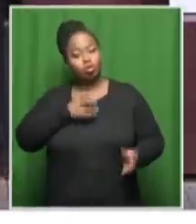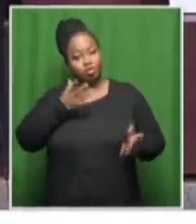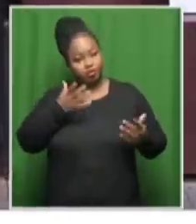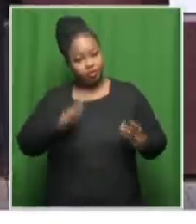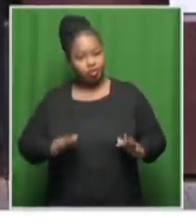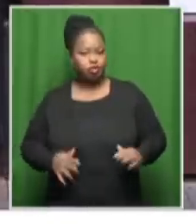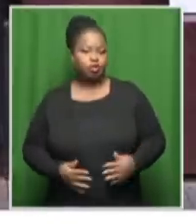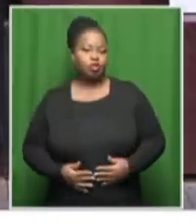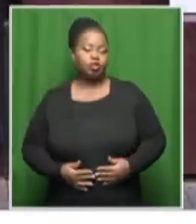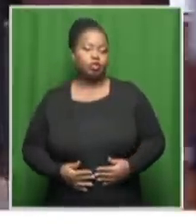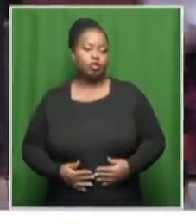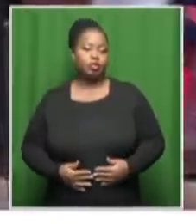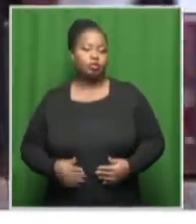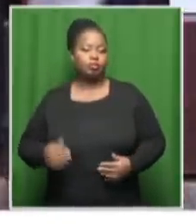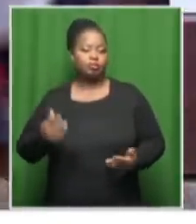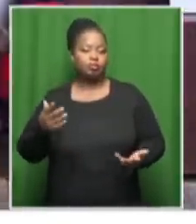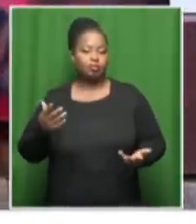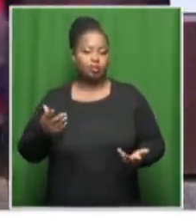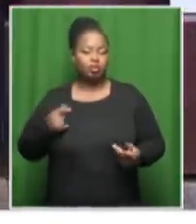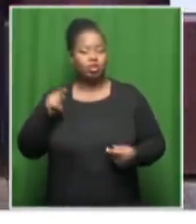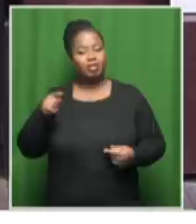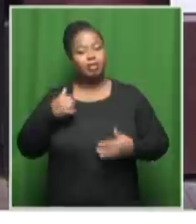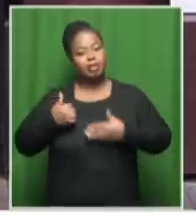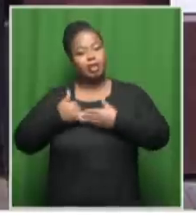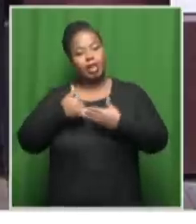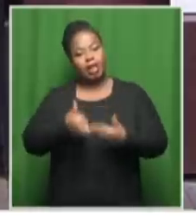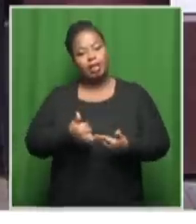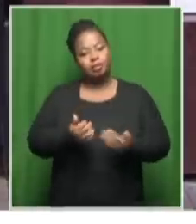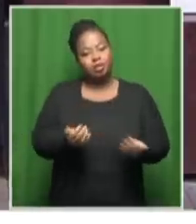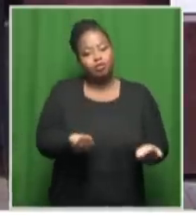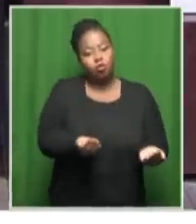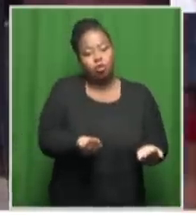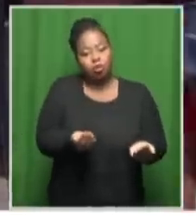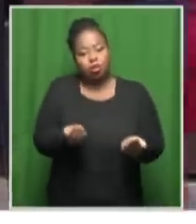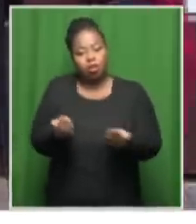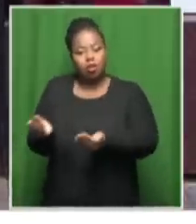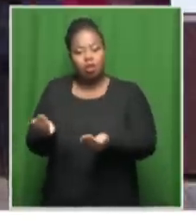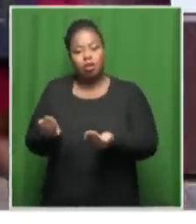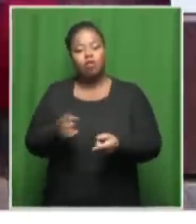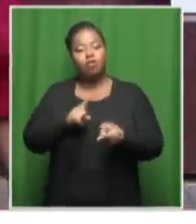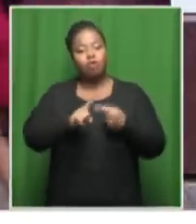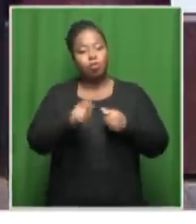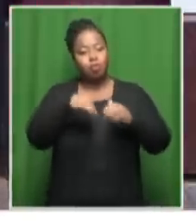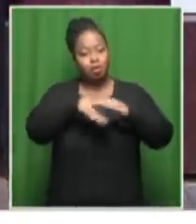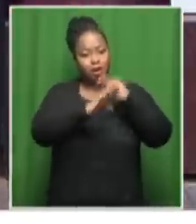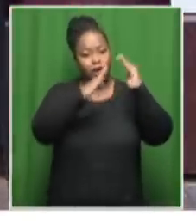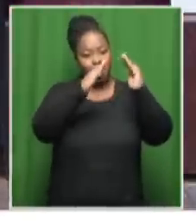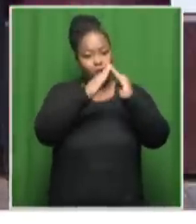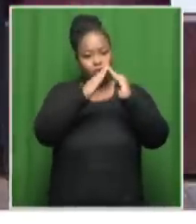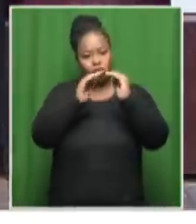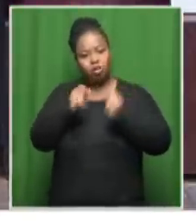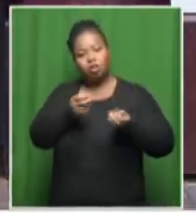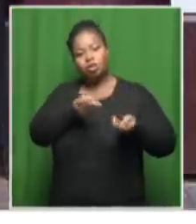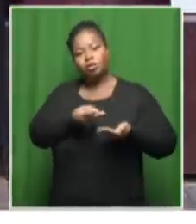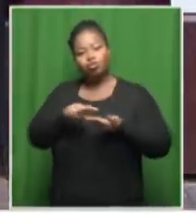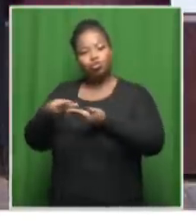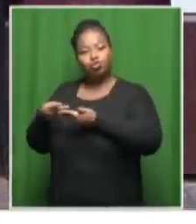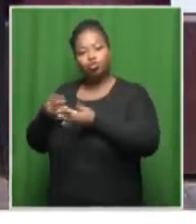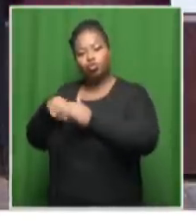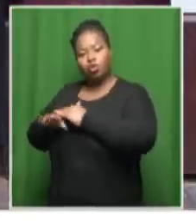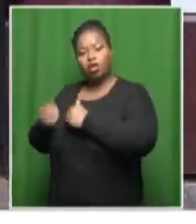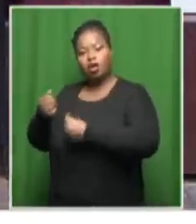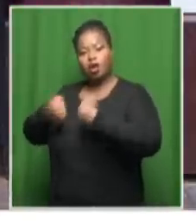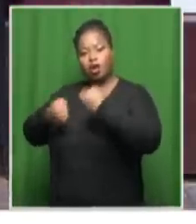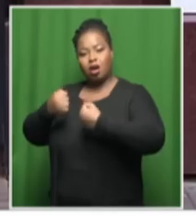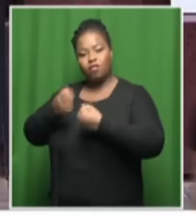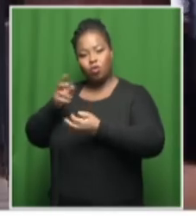had taken or helped take Senzomiwa's body from the inside of the house into the car. We'll certainly be